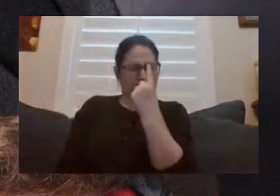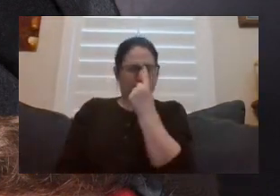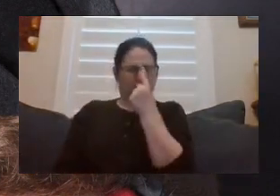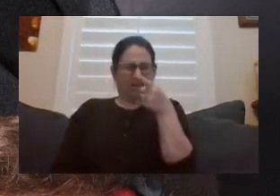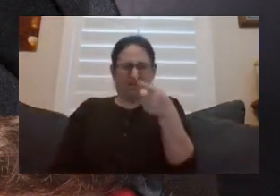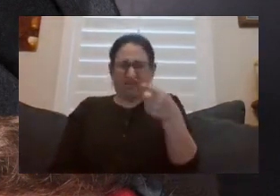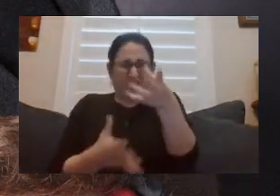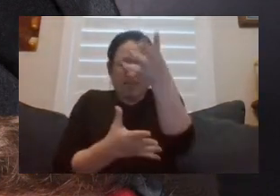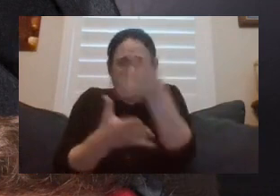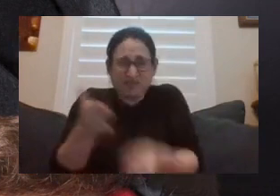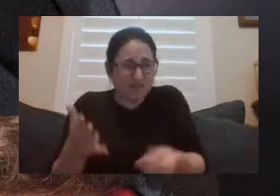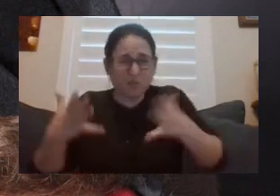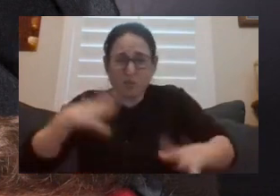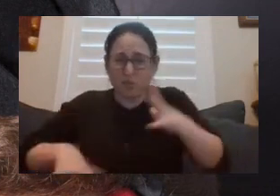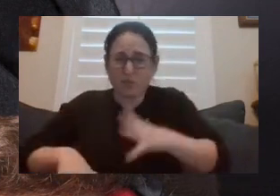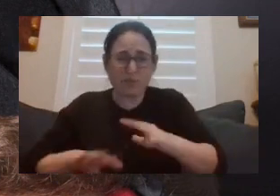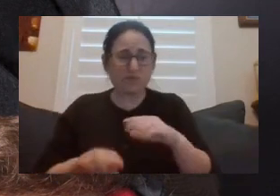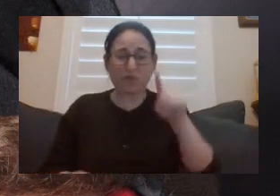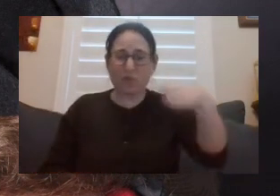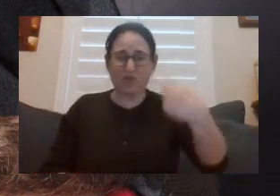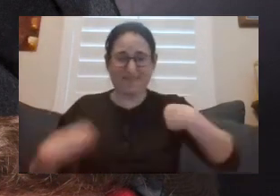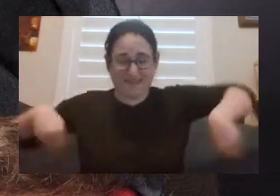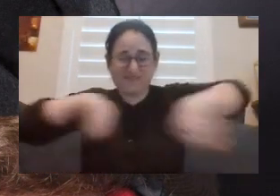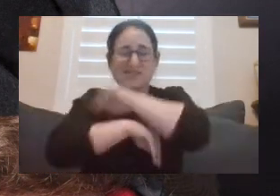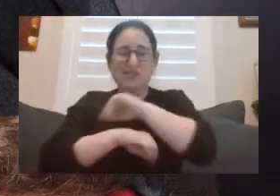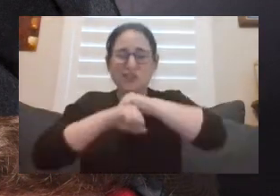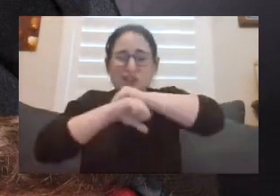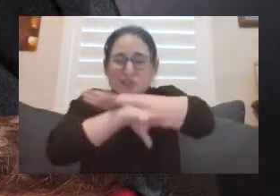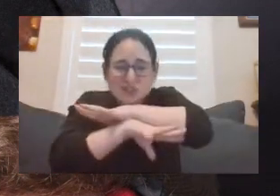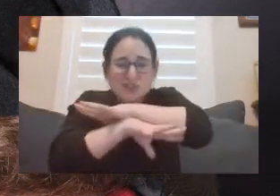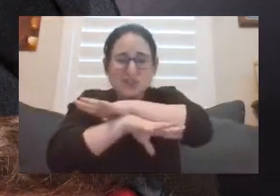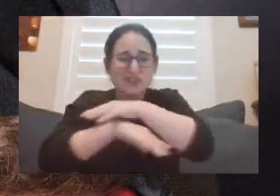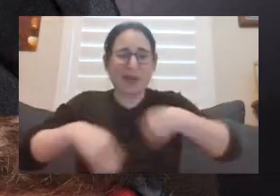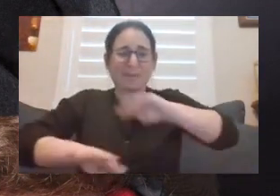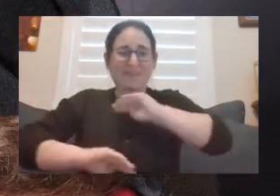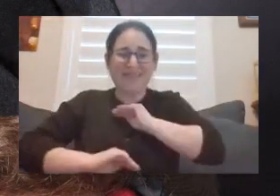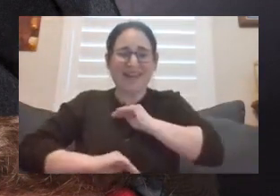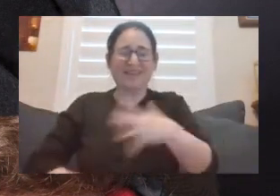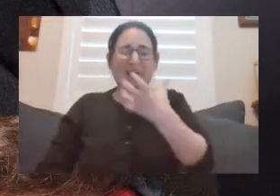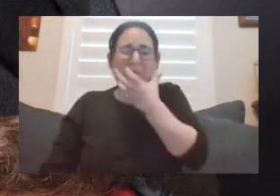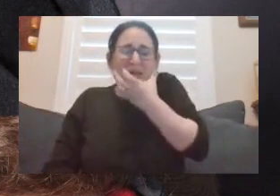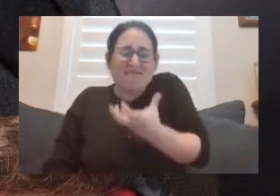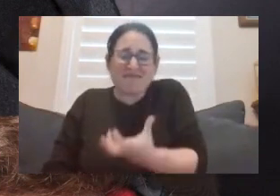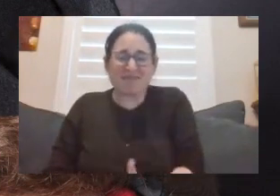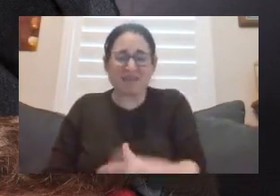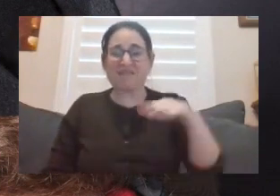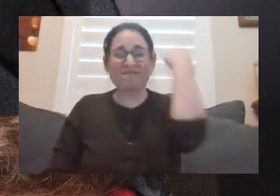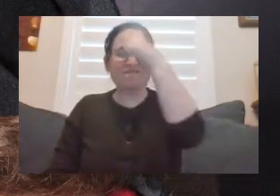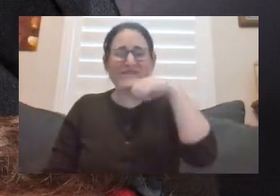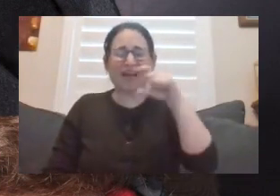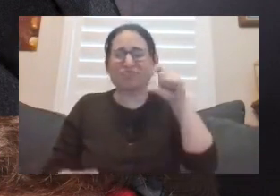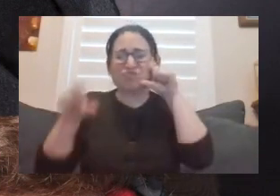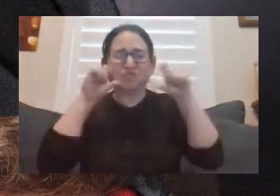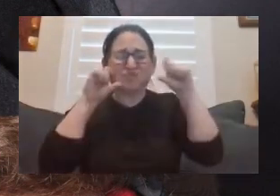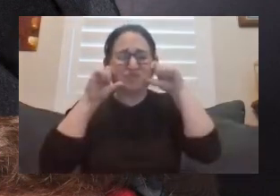me. He had lost all his clothes. He was in an old dirty blanket jacket, his beard long and his face